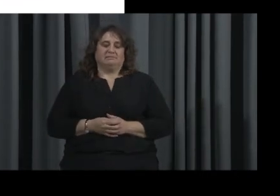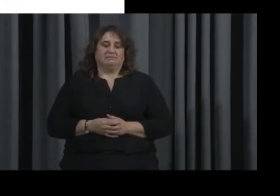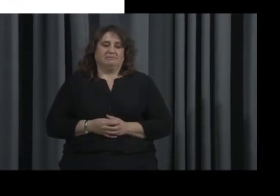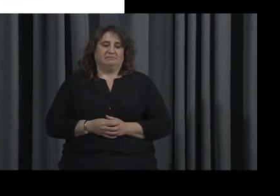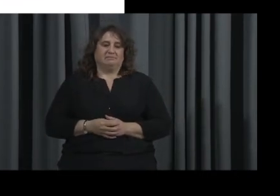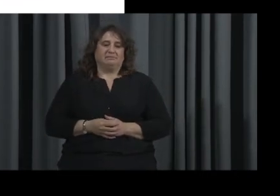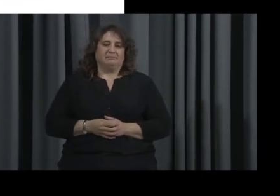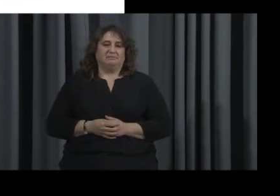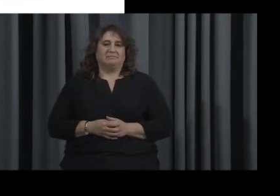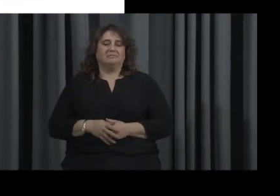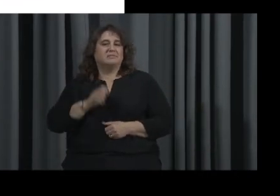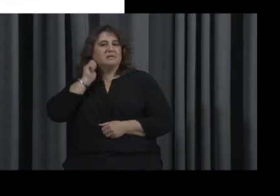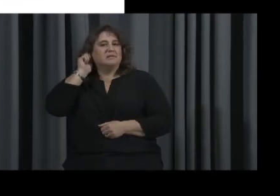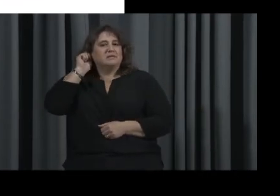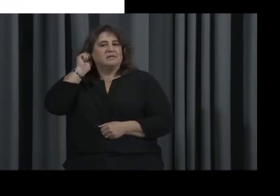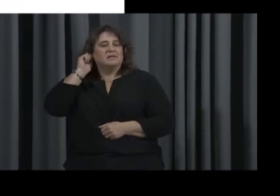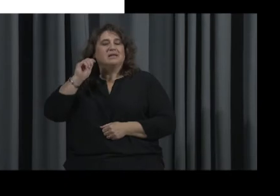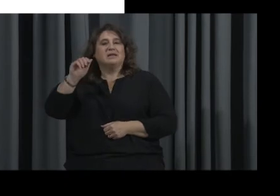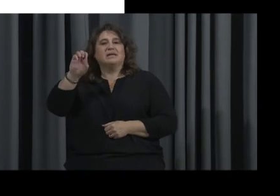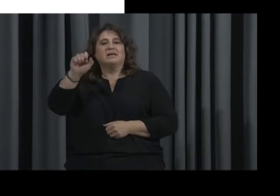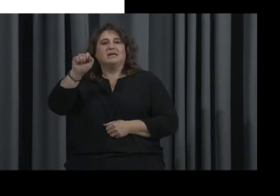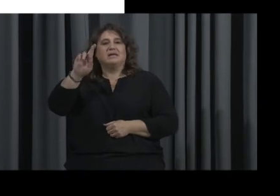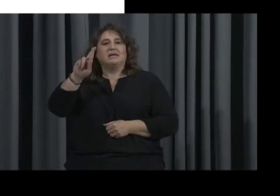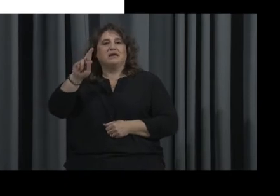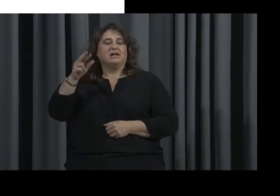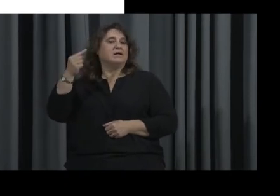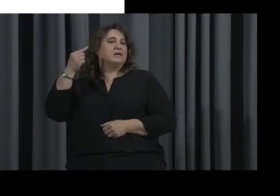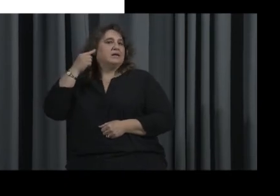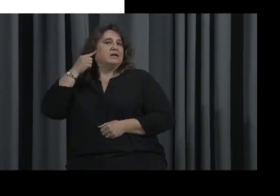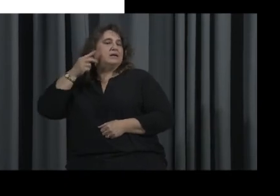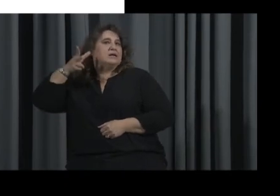The ears, they promote hearing and balance.